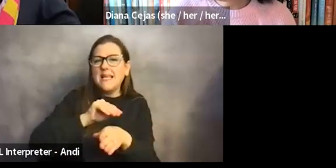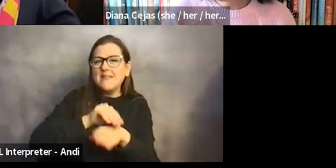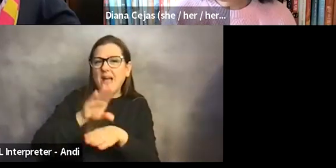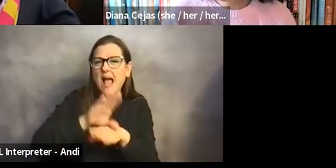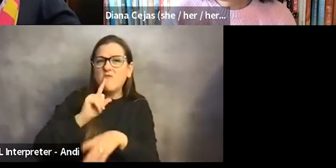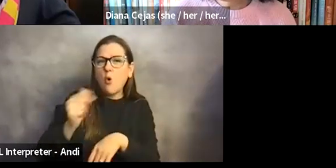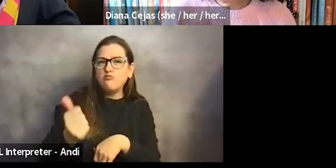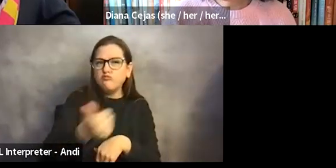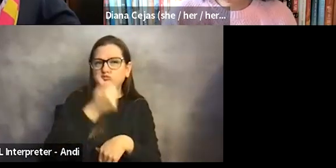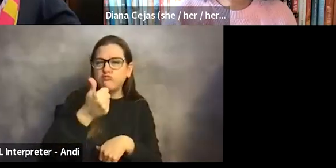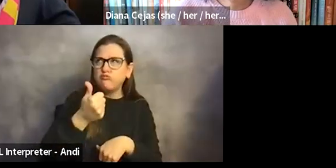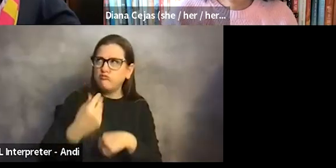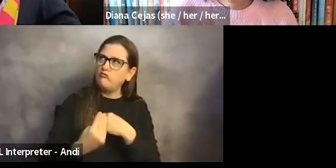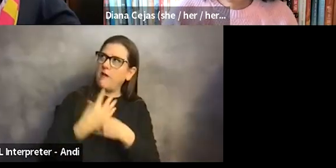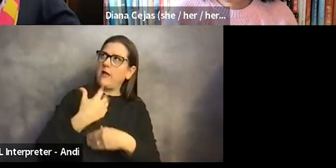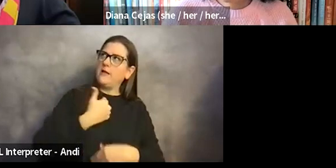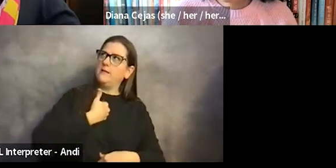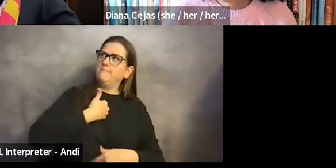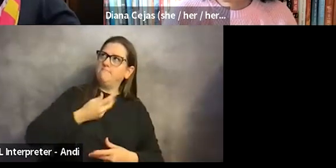who would like to start with that one?